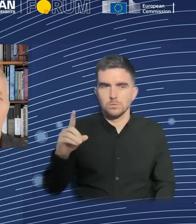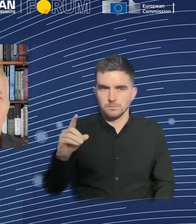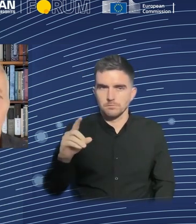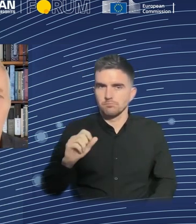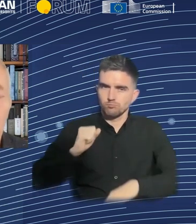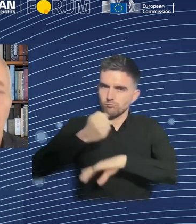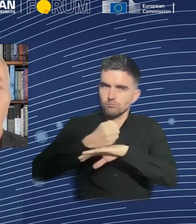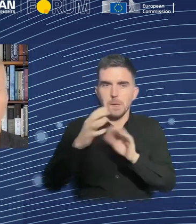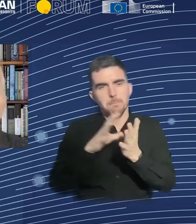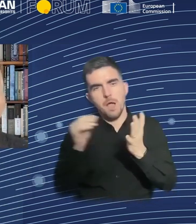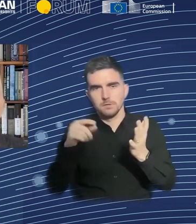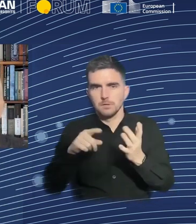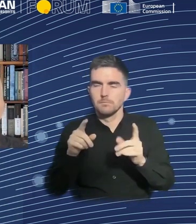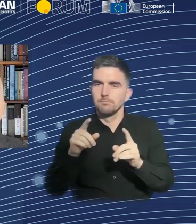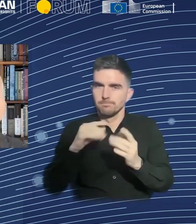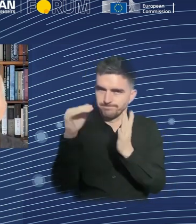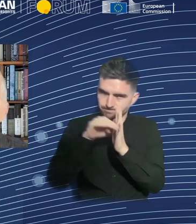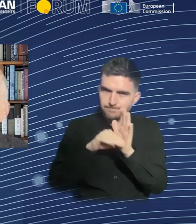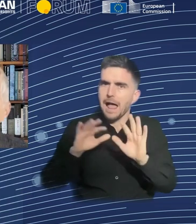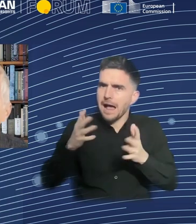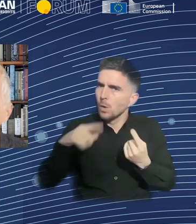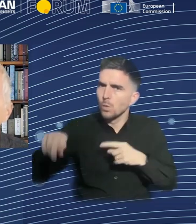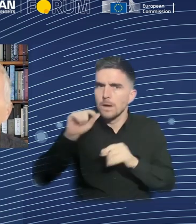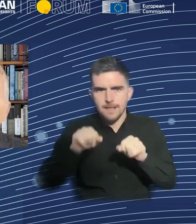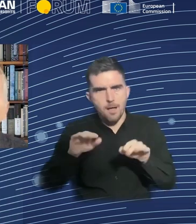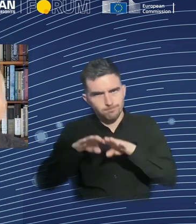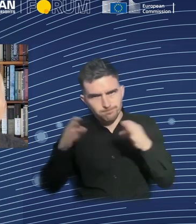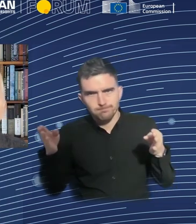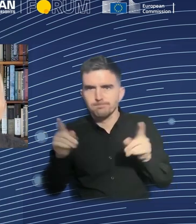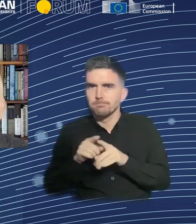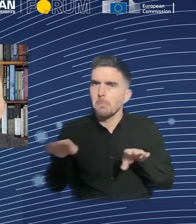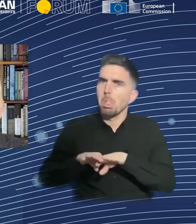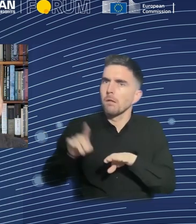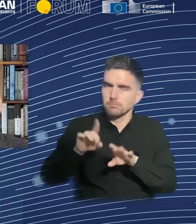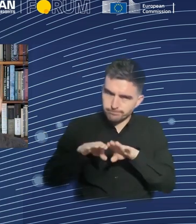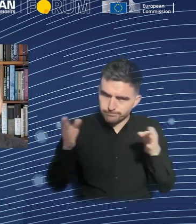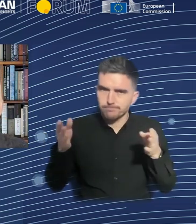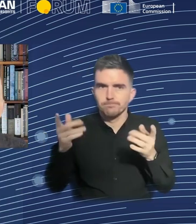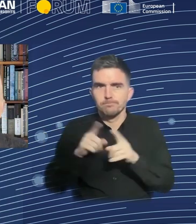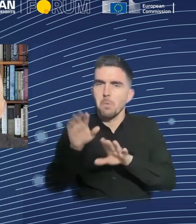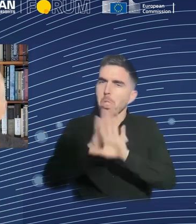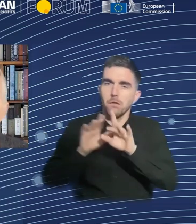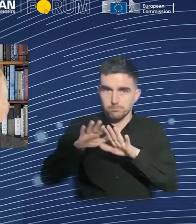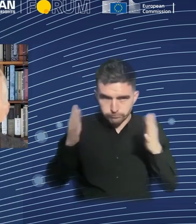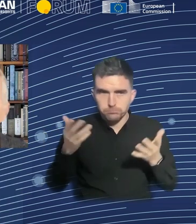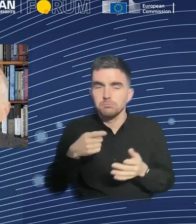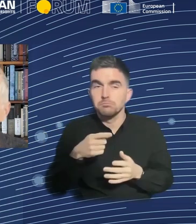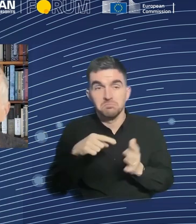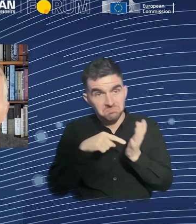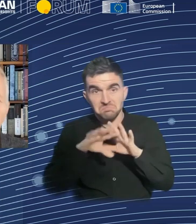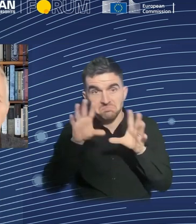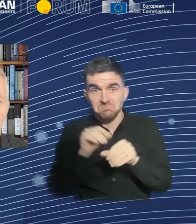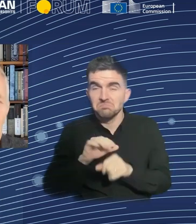scores only 54 out of 100 points. But they note that there's a, across the realm of